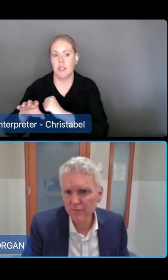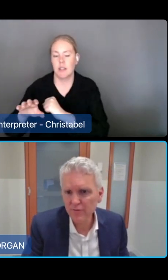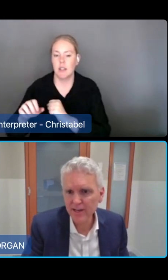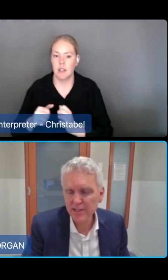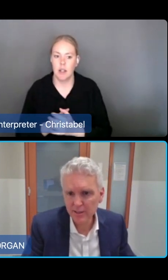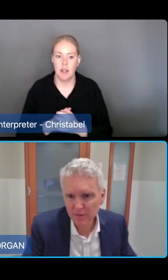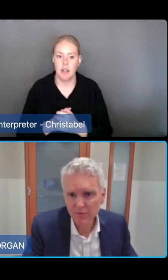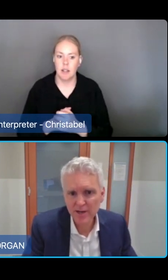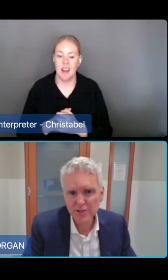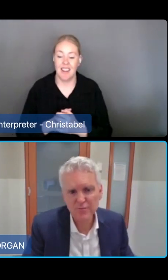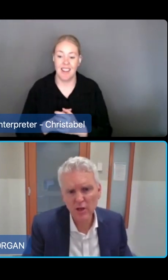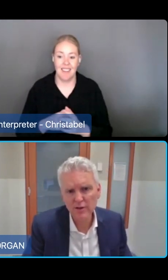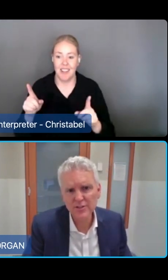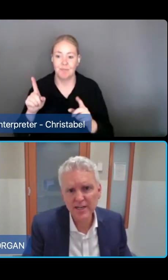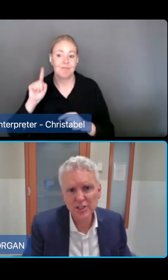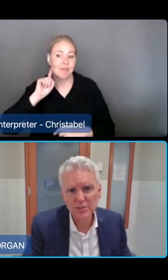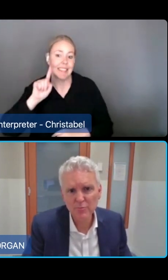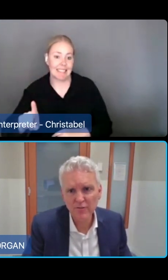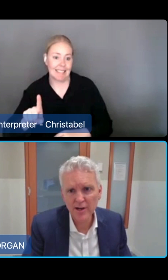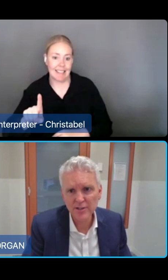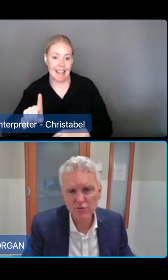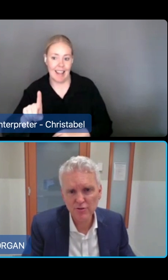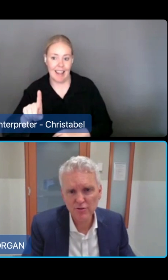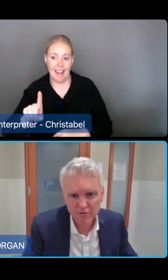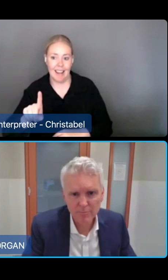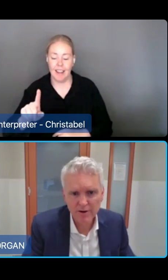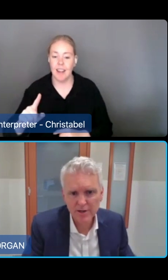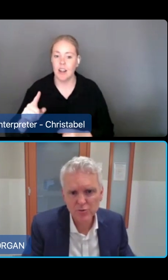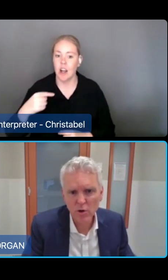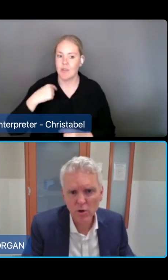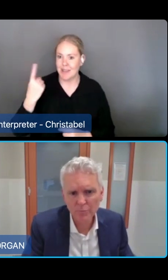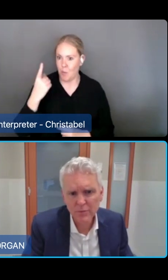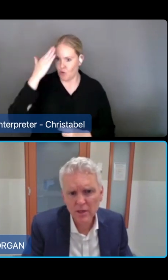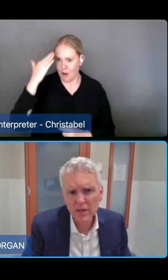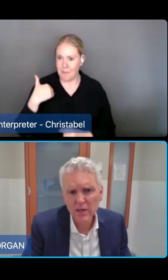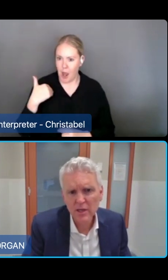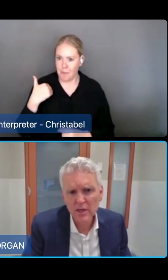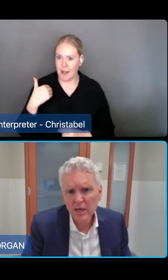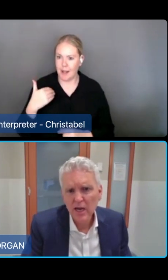not to forget to keep the information flowing for CHSP providers through this interim period as well.